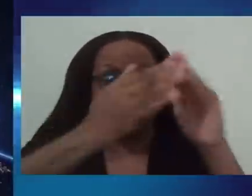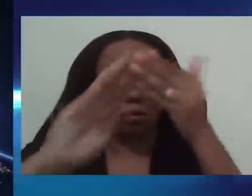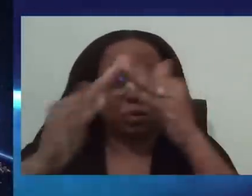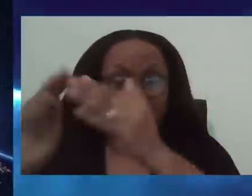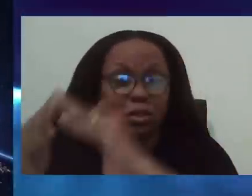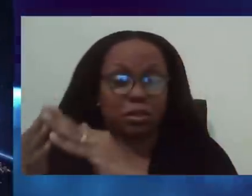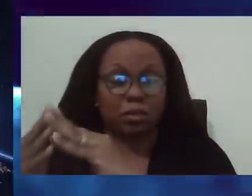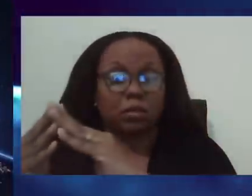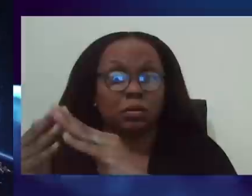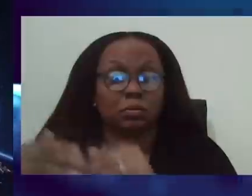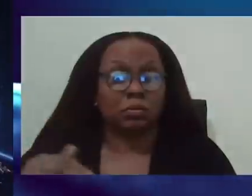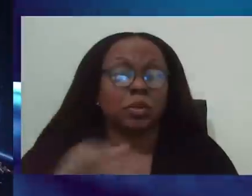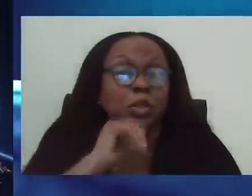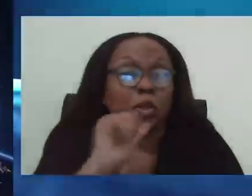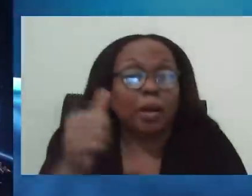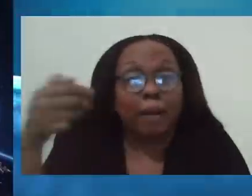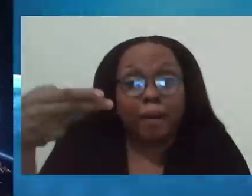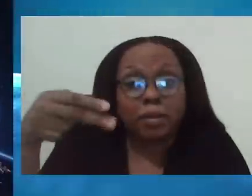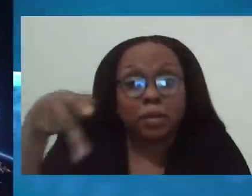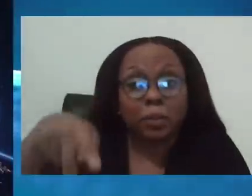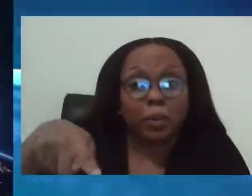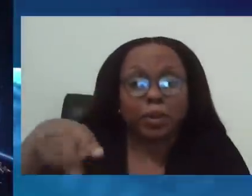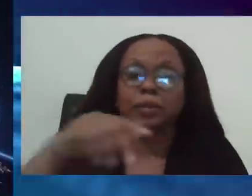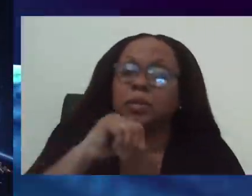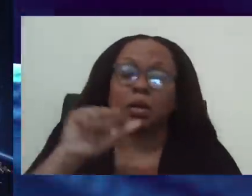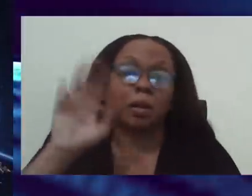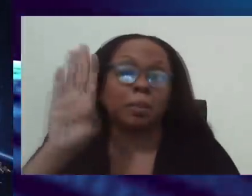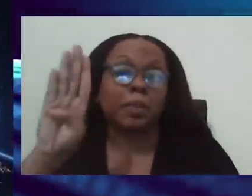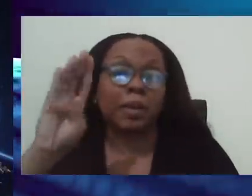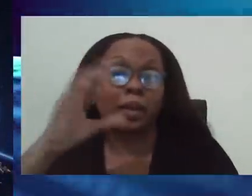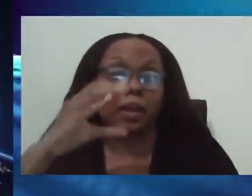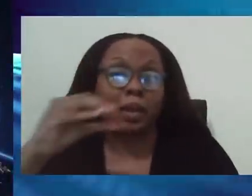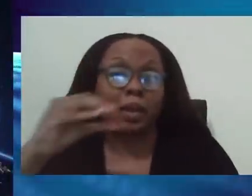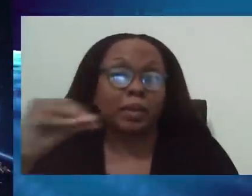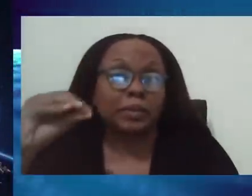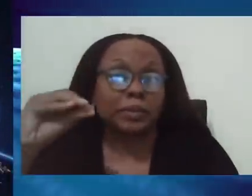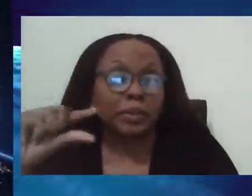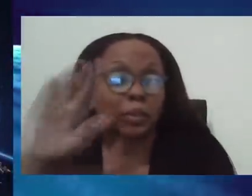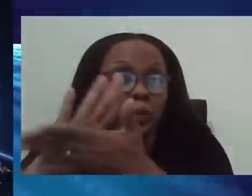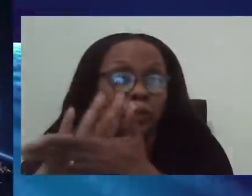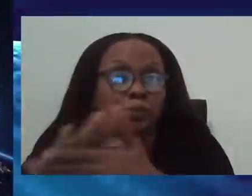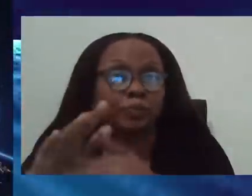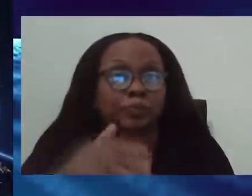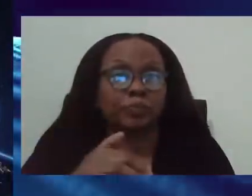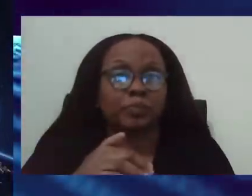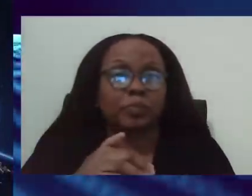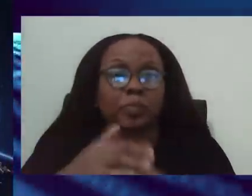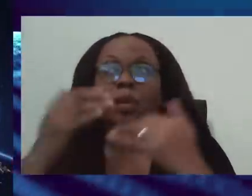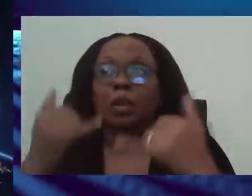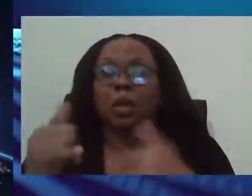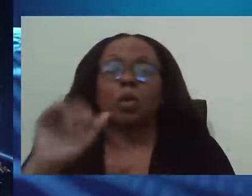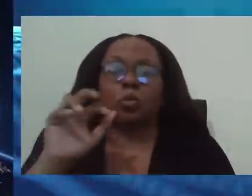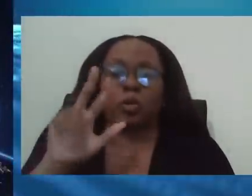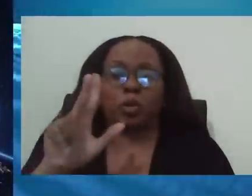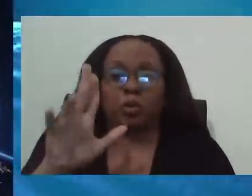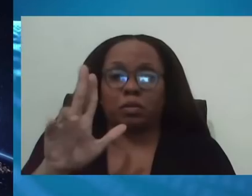At this point in time, we have 35 persons who are actively waiting to be transported.